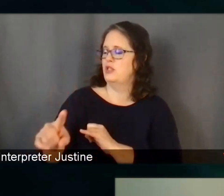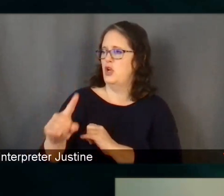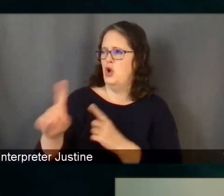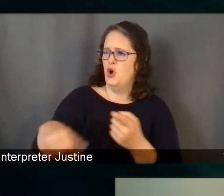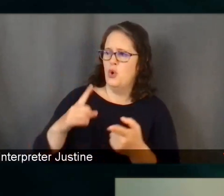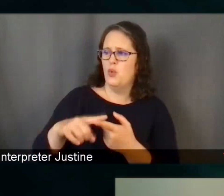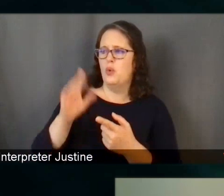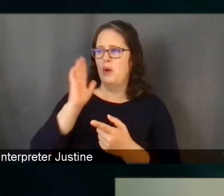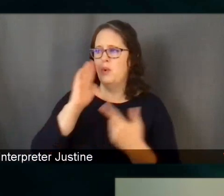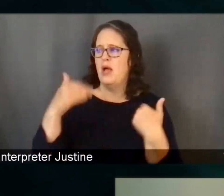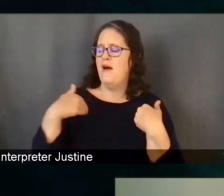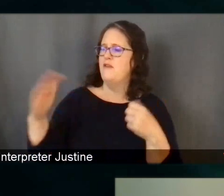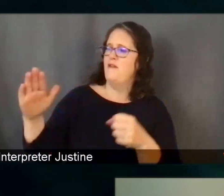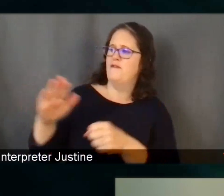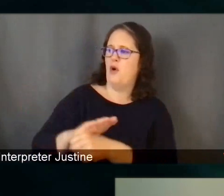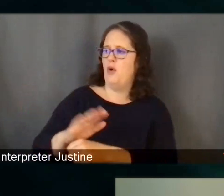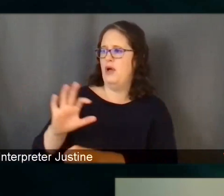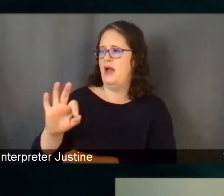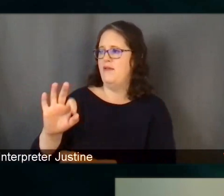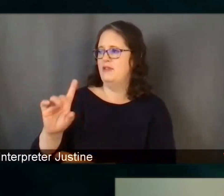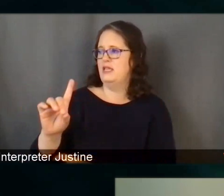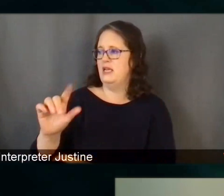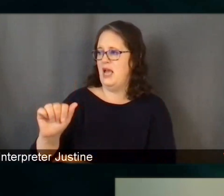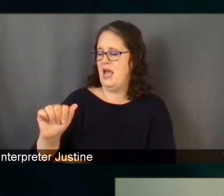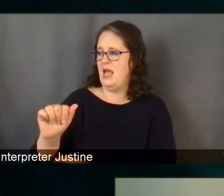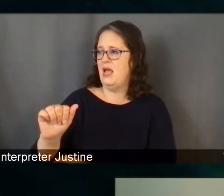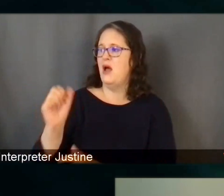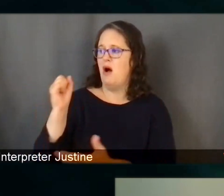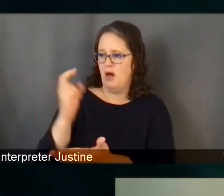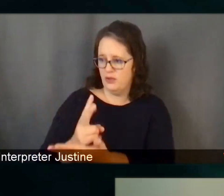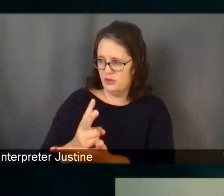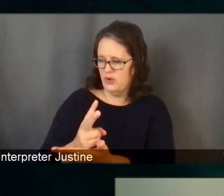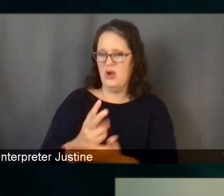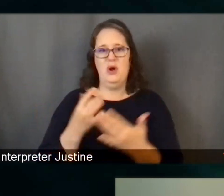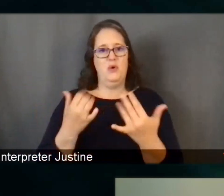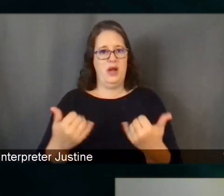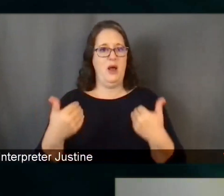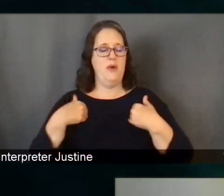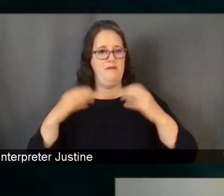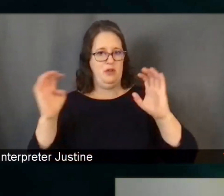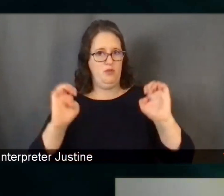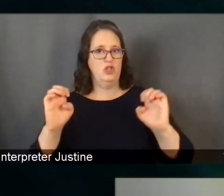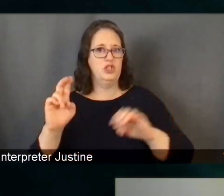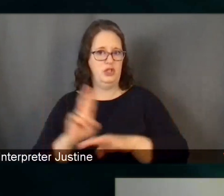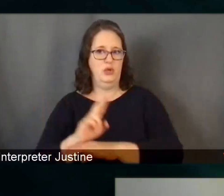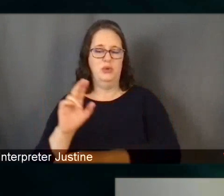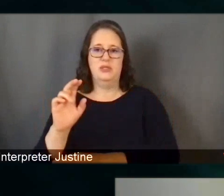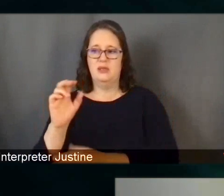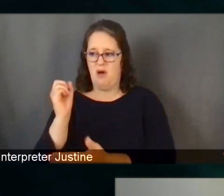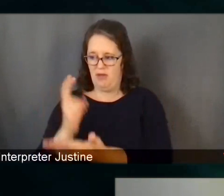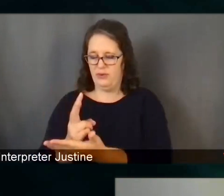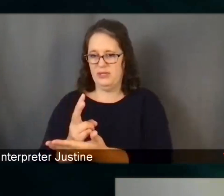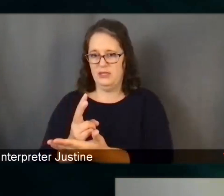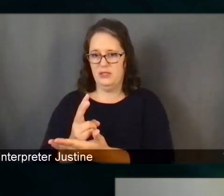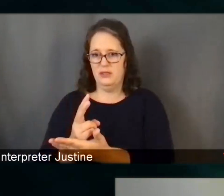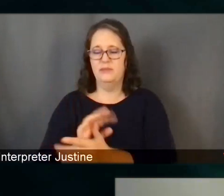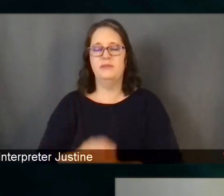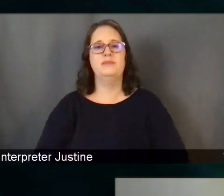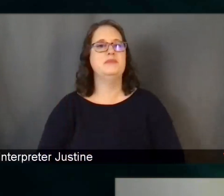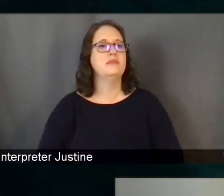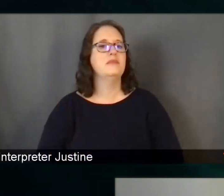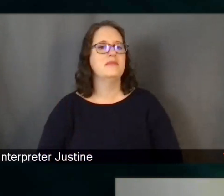authorization as opposed to the emergency use authorization? Yeah, the, what I understand about the